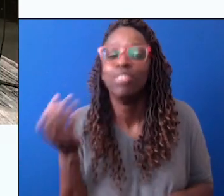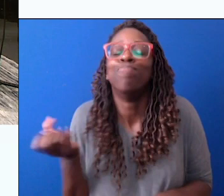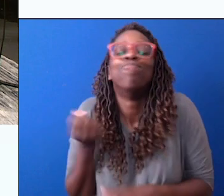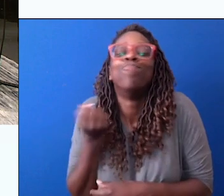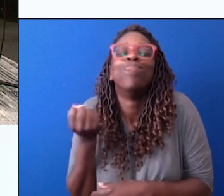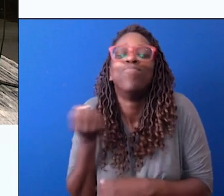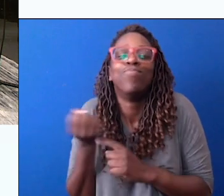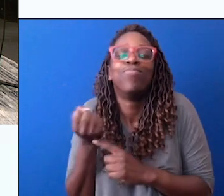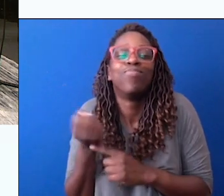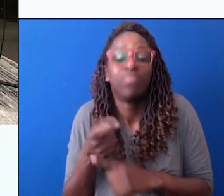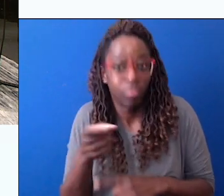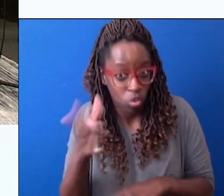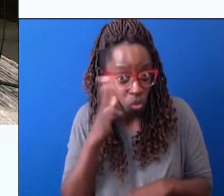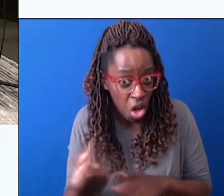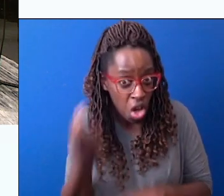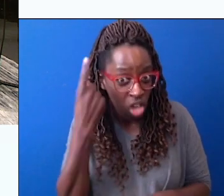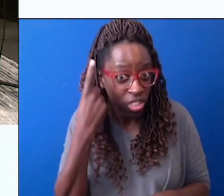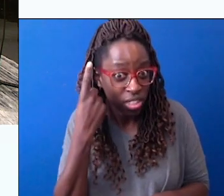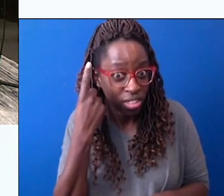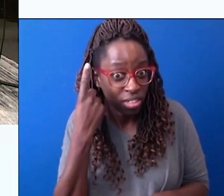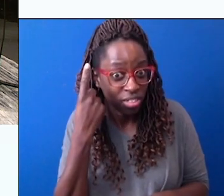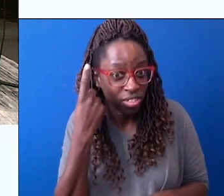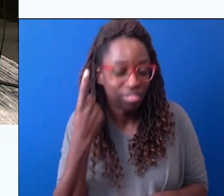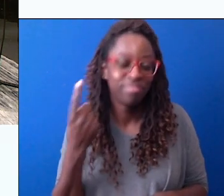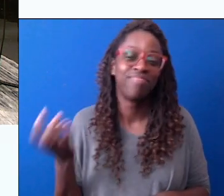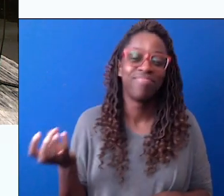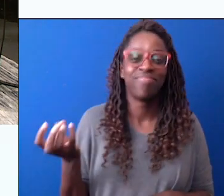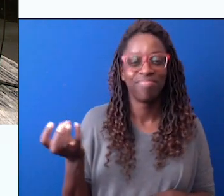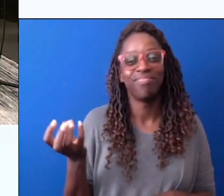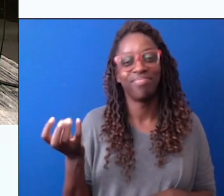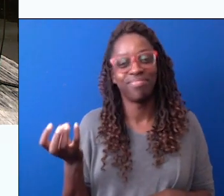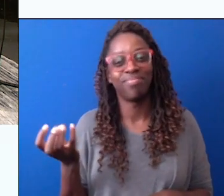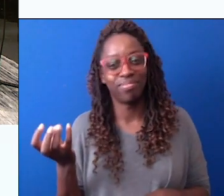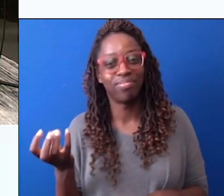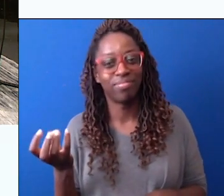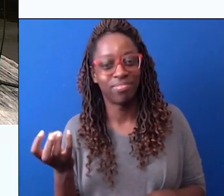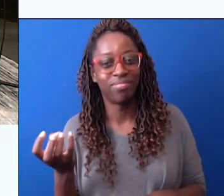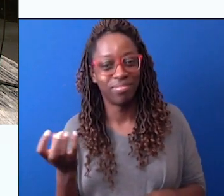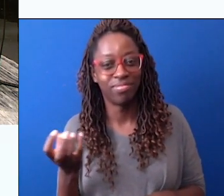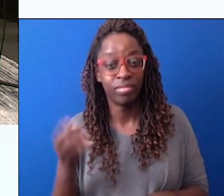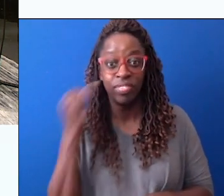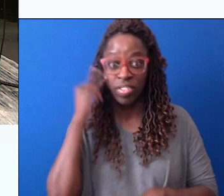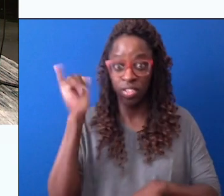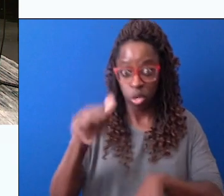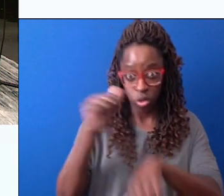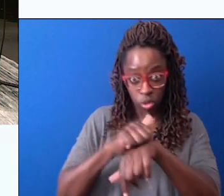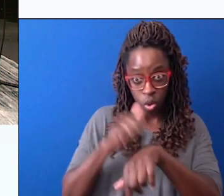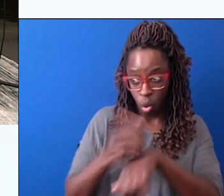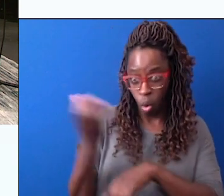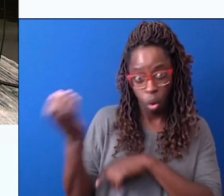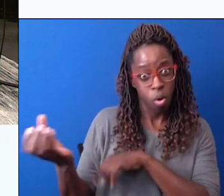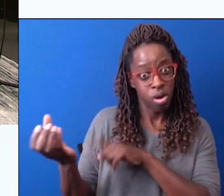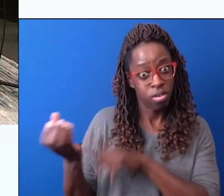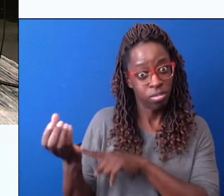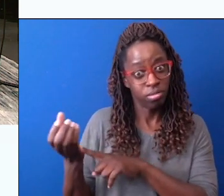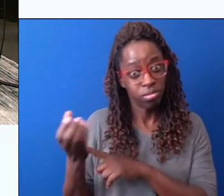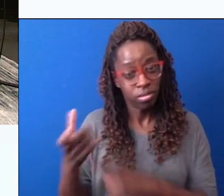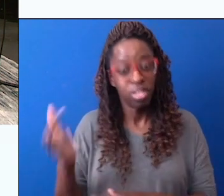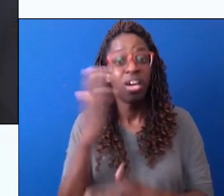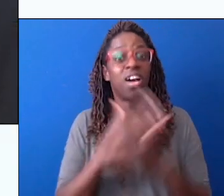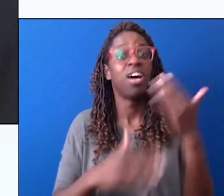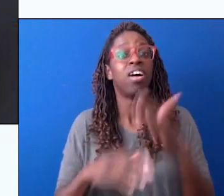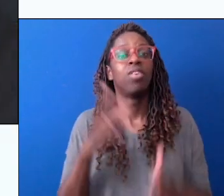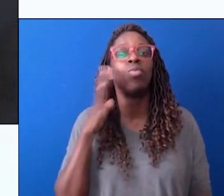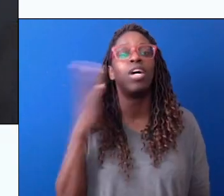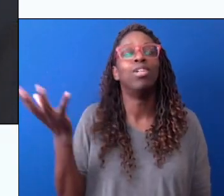you'll never be late, Marinerosol, to understand, Marinerosol. Well, if you hold a